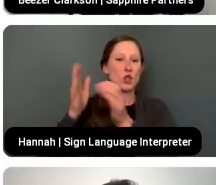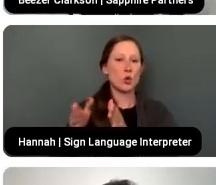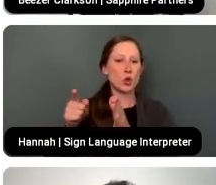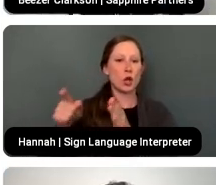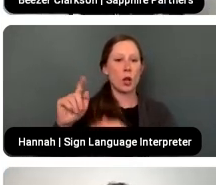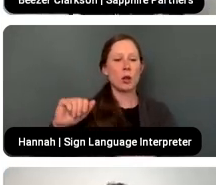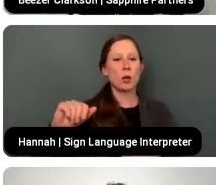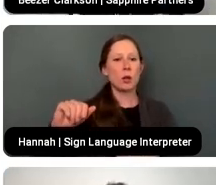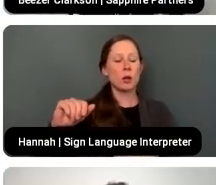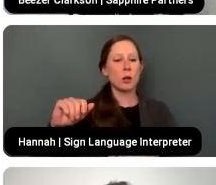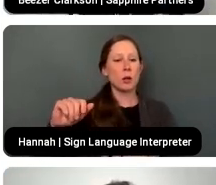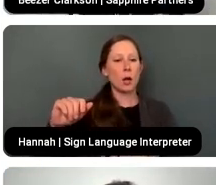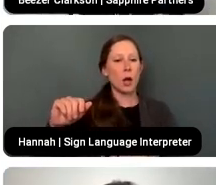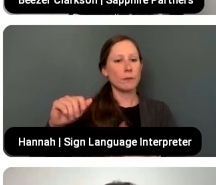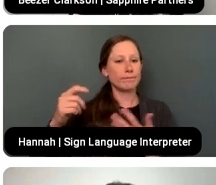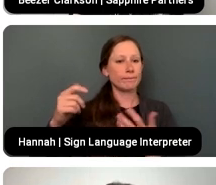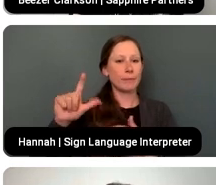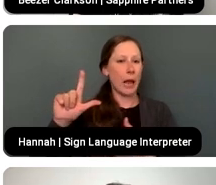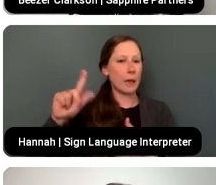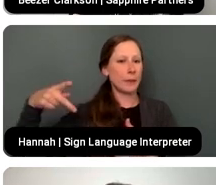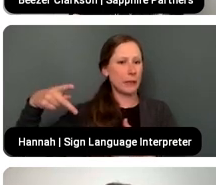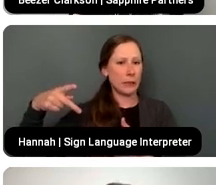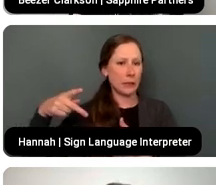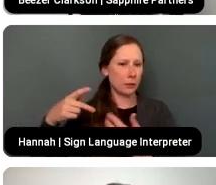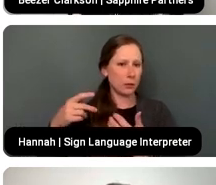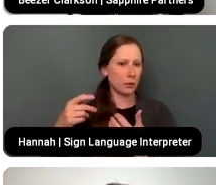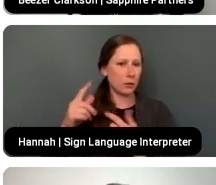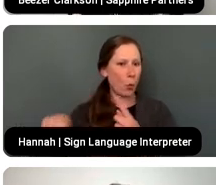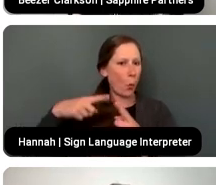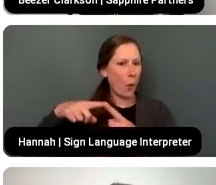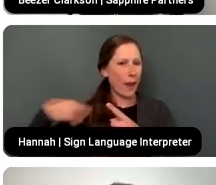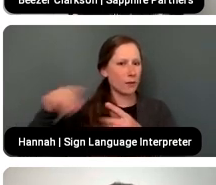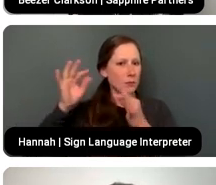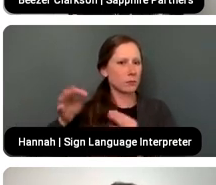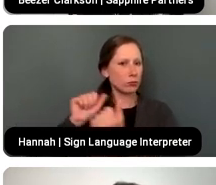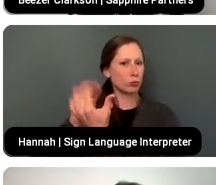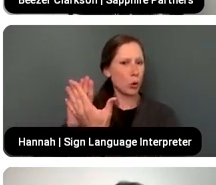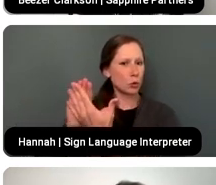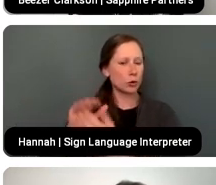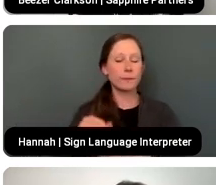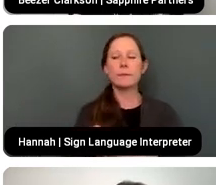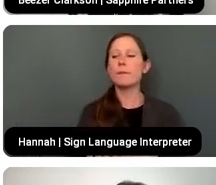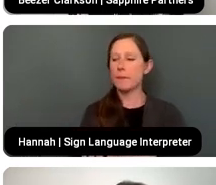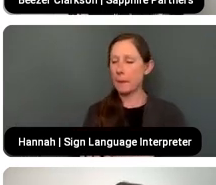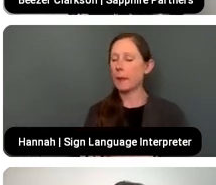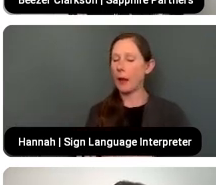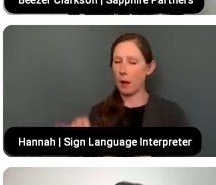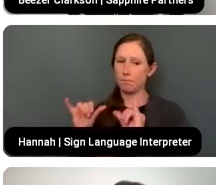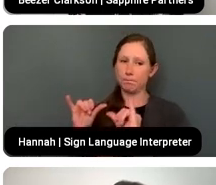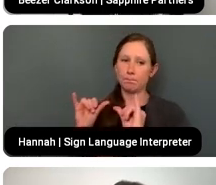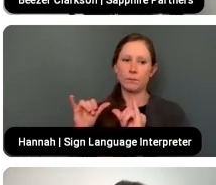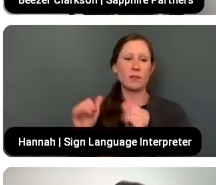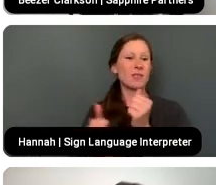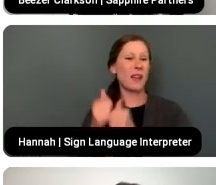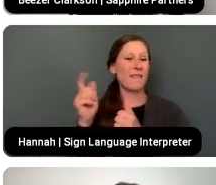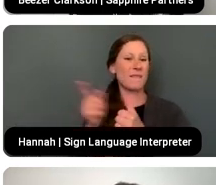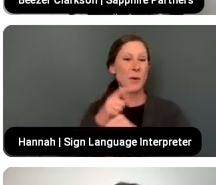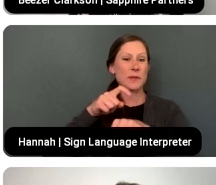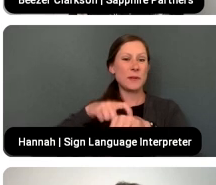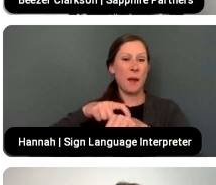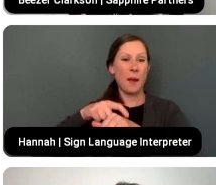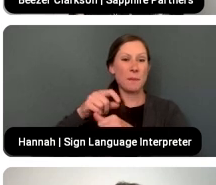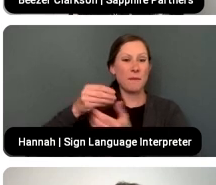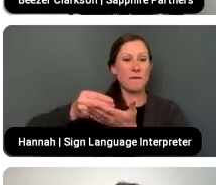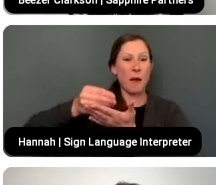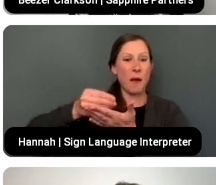generally speaking, I think it's usually, because most first-time funds are small. And I know, I know that's not what we read about in the